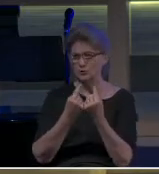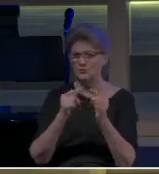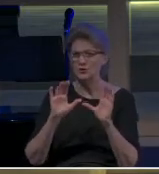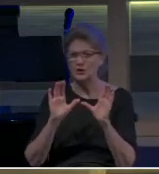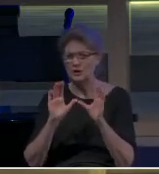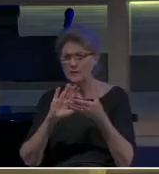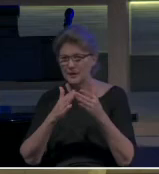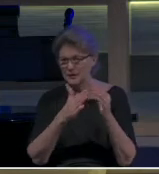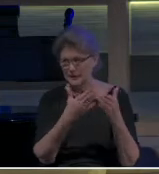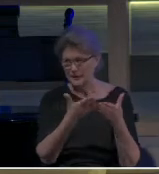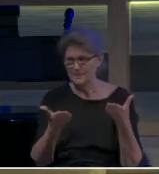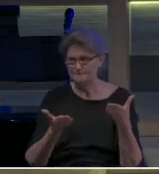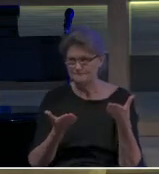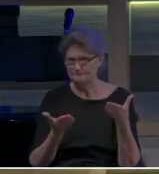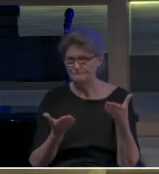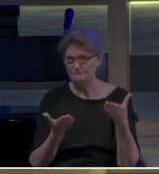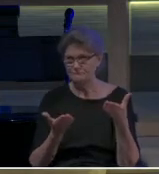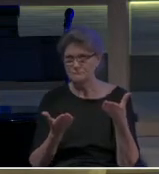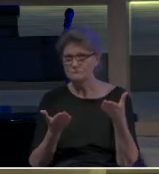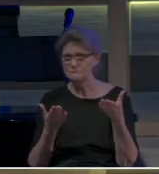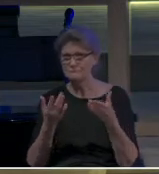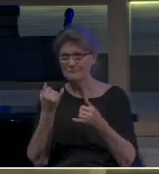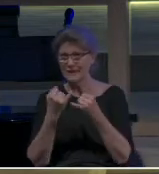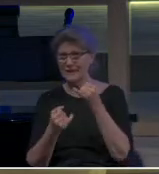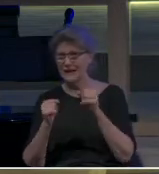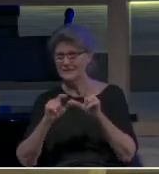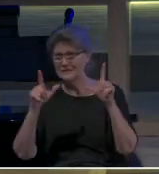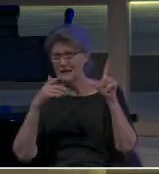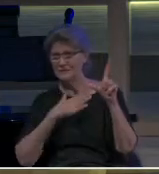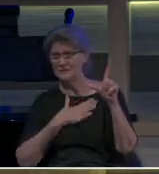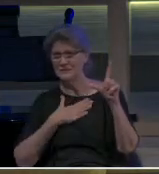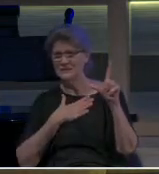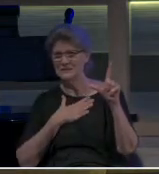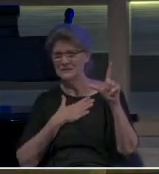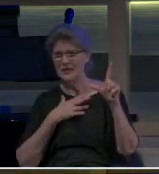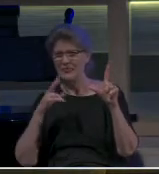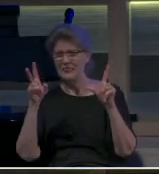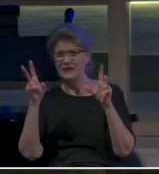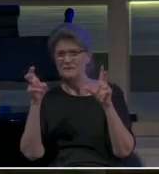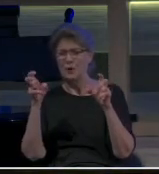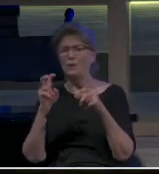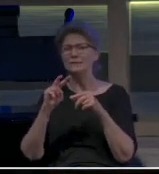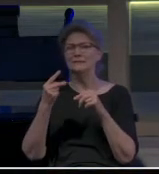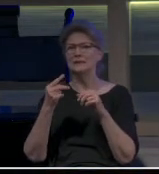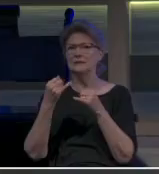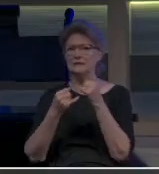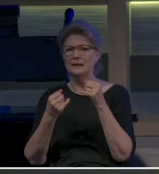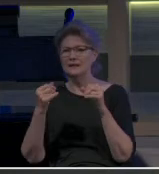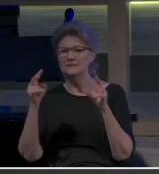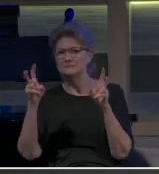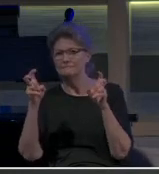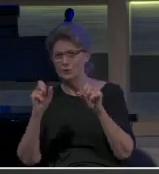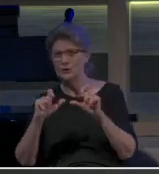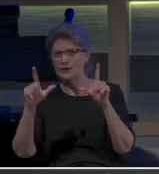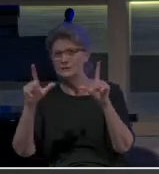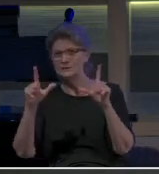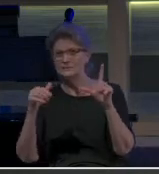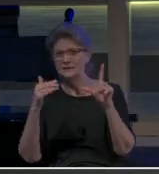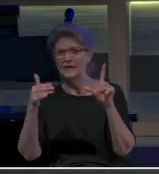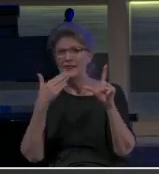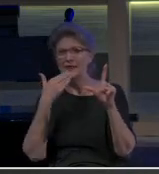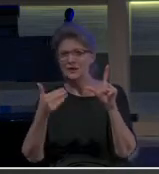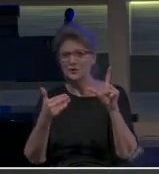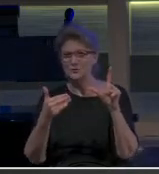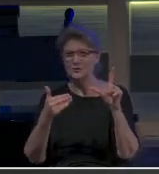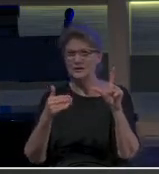And so let's, Josh, could you put up that last slide? Second to last slide, I'm sorry. Next, previous one, thank you.